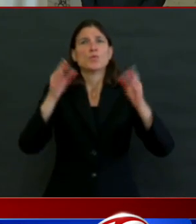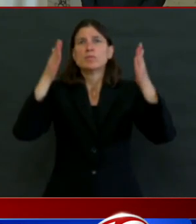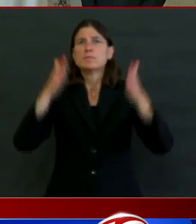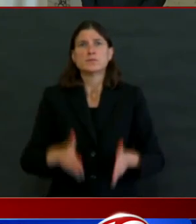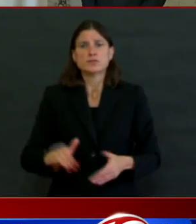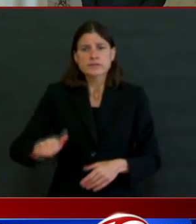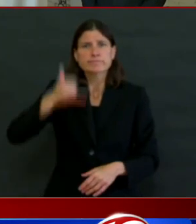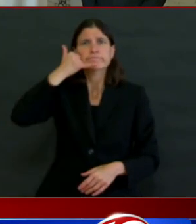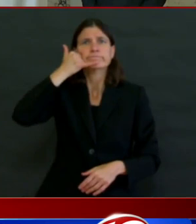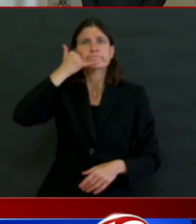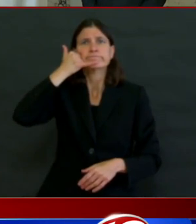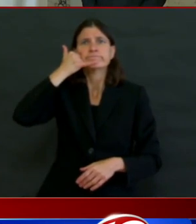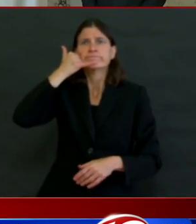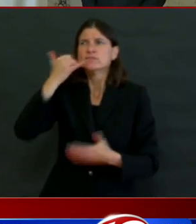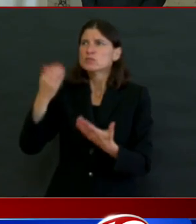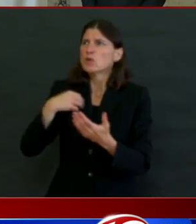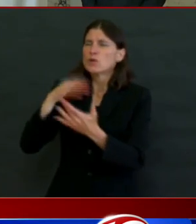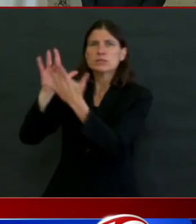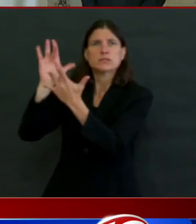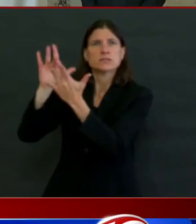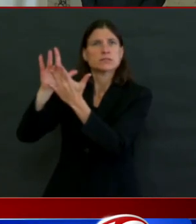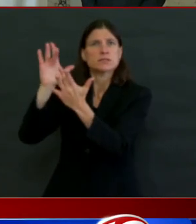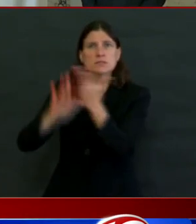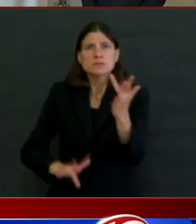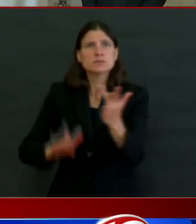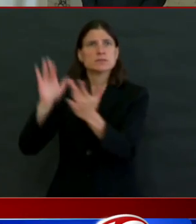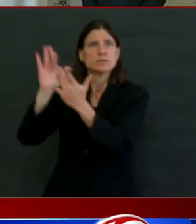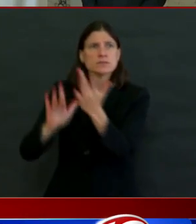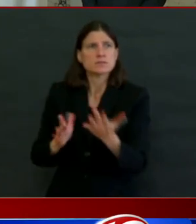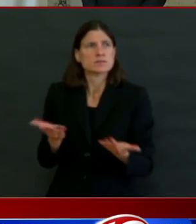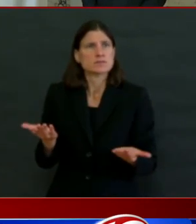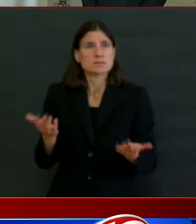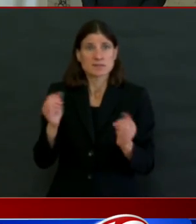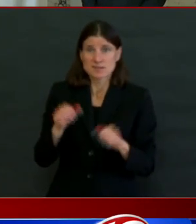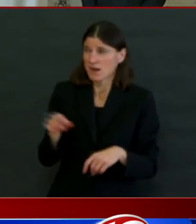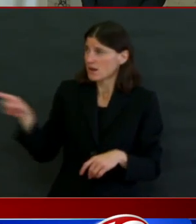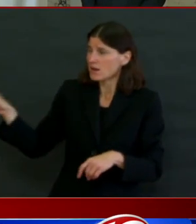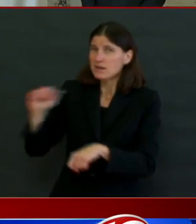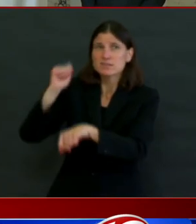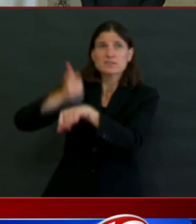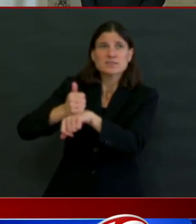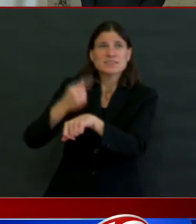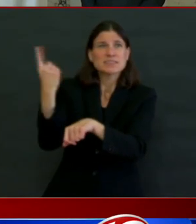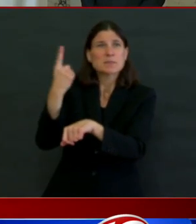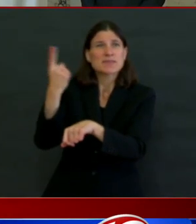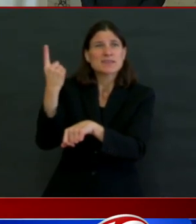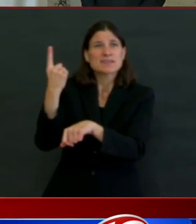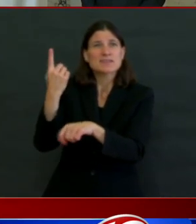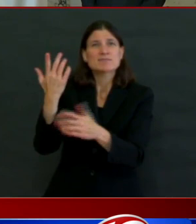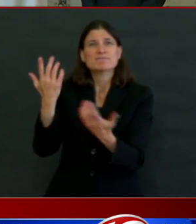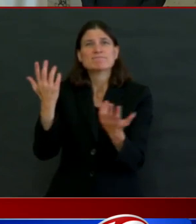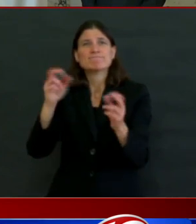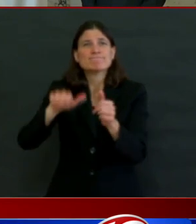Could a system be implemented that people can make an appointment, like at the registry? Yeah. So, a couple things.